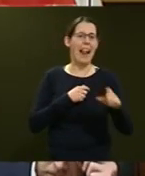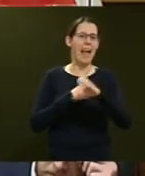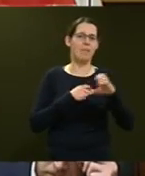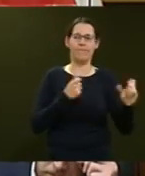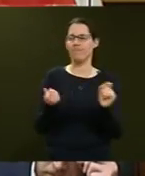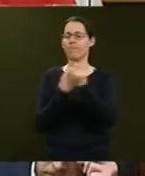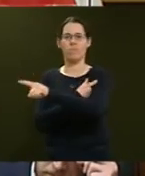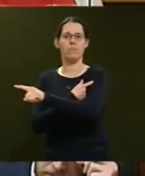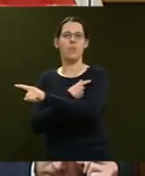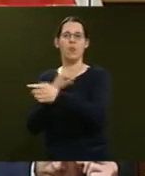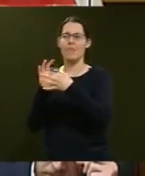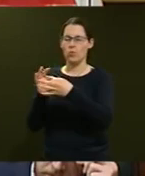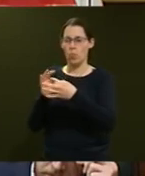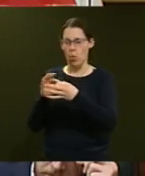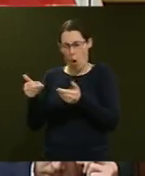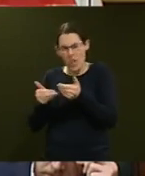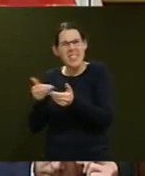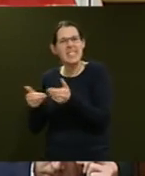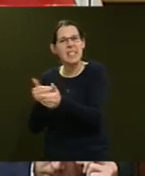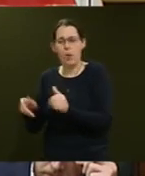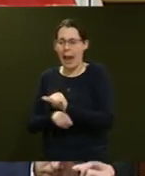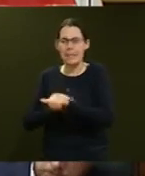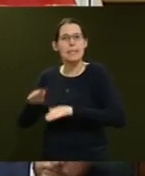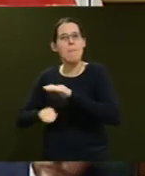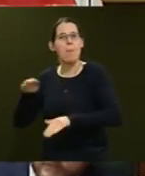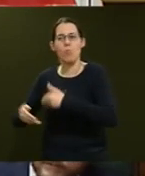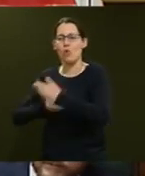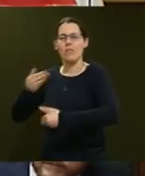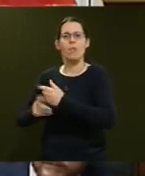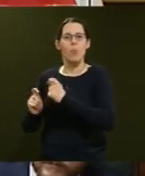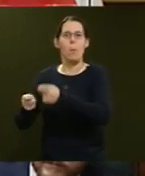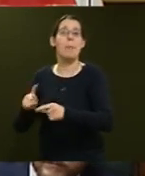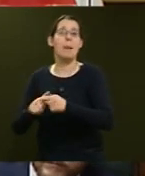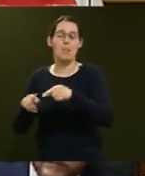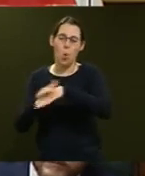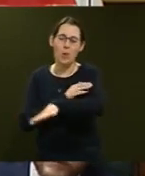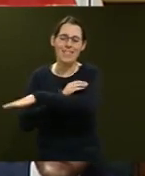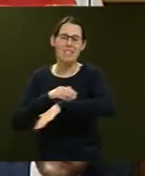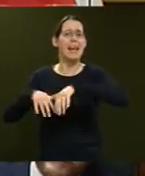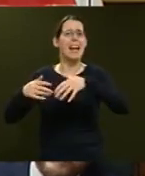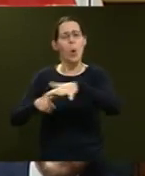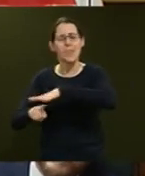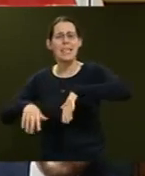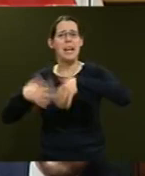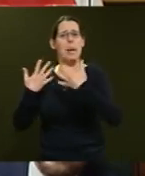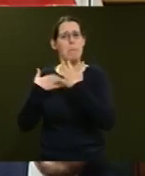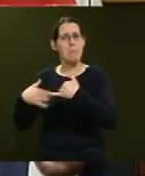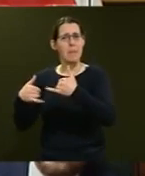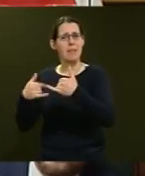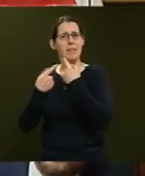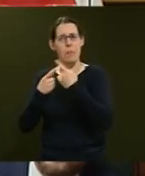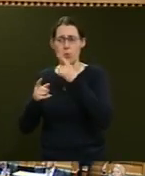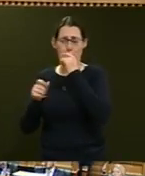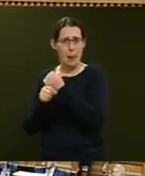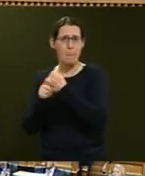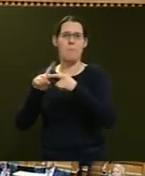around the next step in the process of appointment, including the content of any public statements that might be made and refers to contract discussions with the